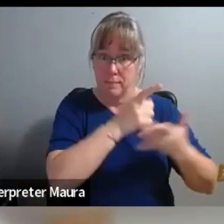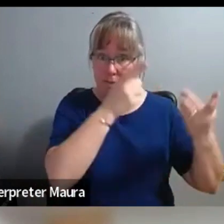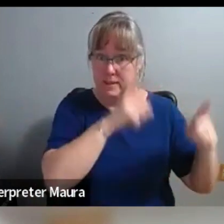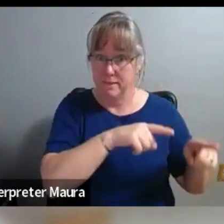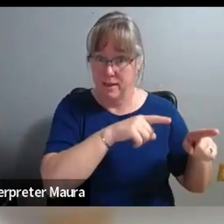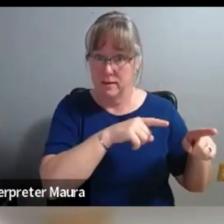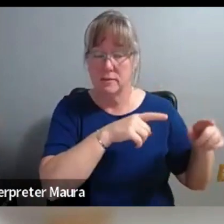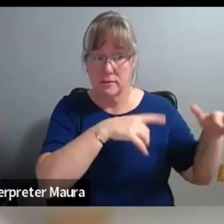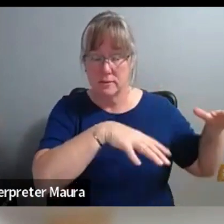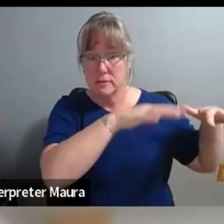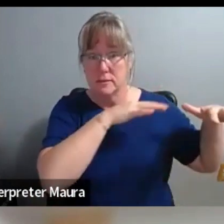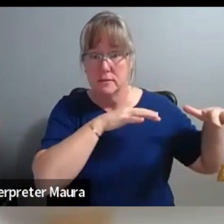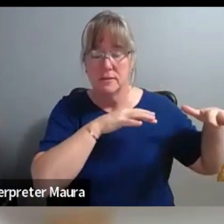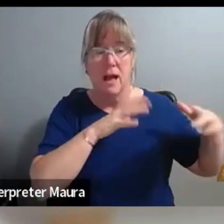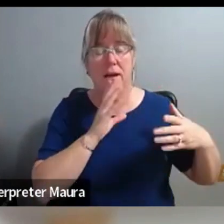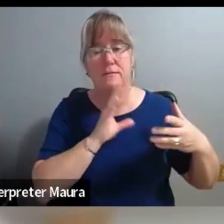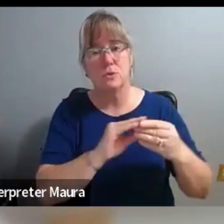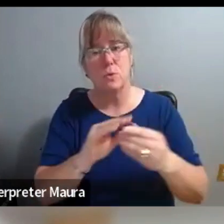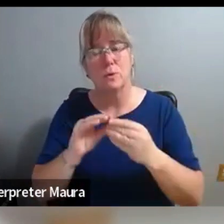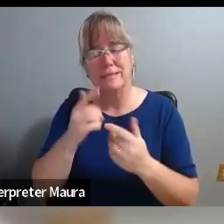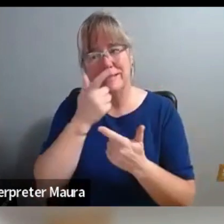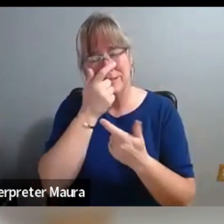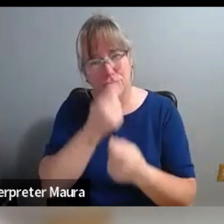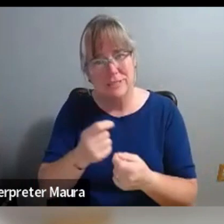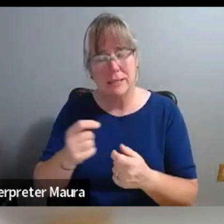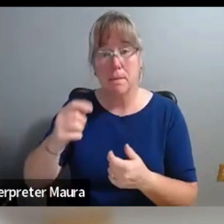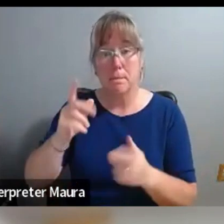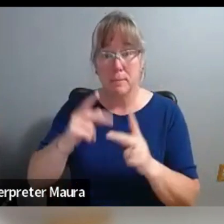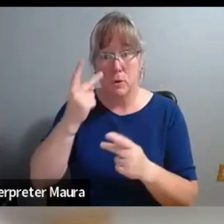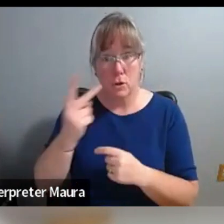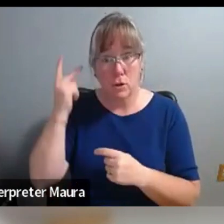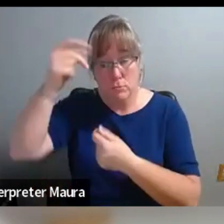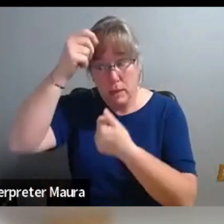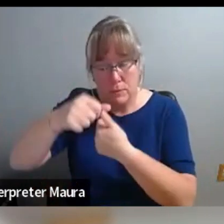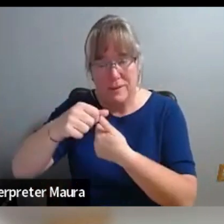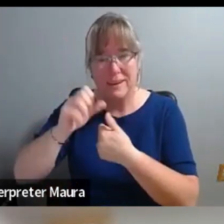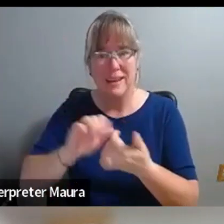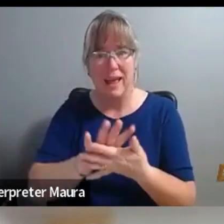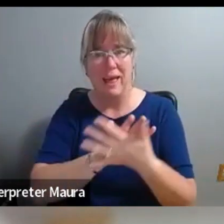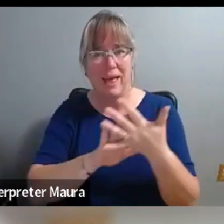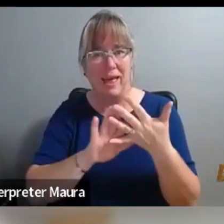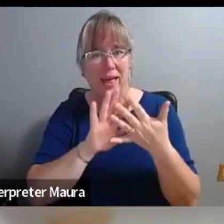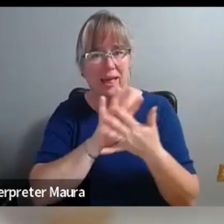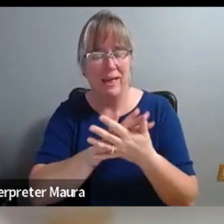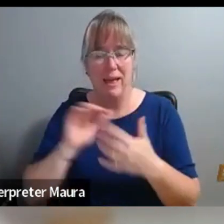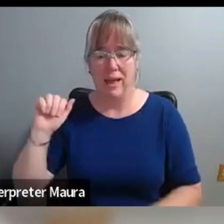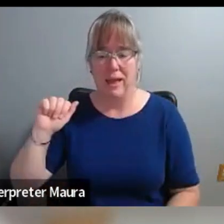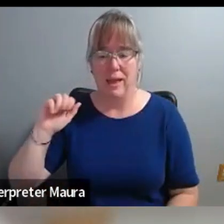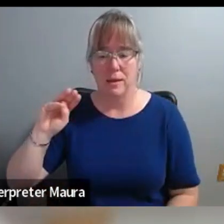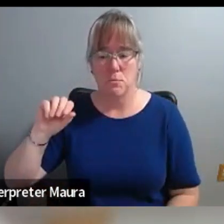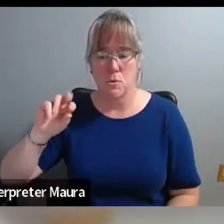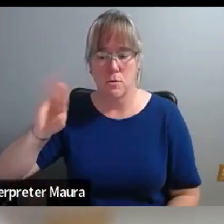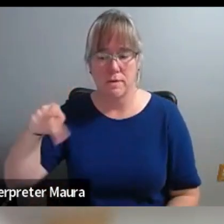there were, there were different stories, you know, memory can be amorphous, it, it's, it can be gossamer, you know, and so